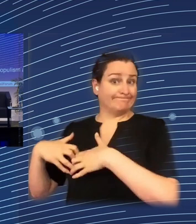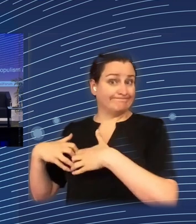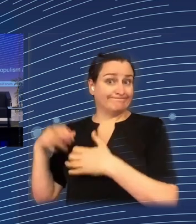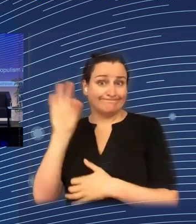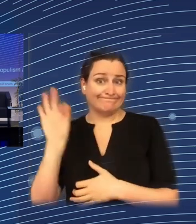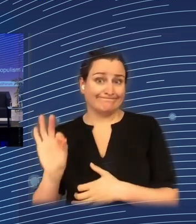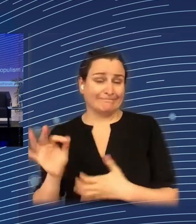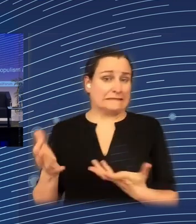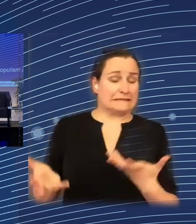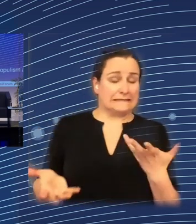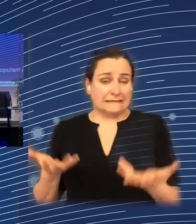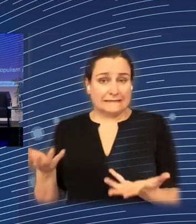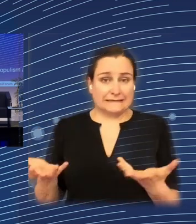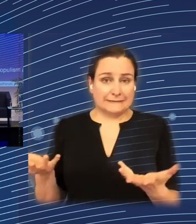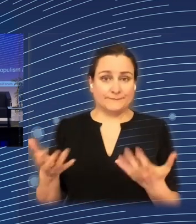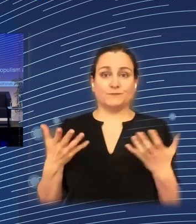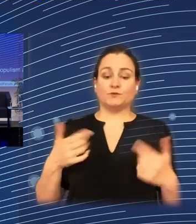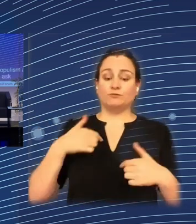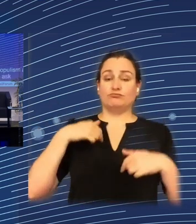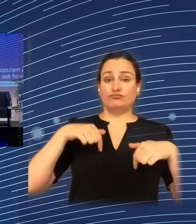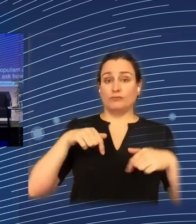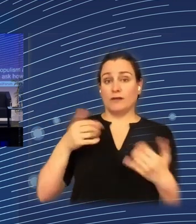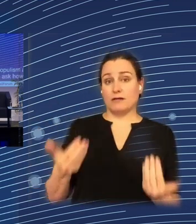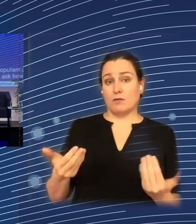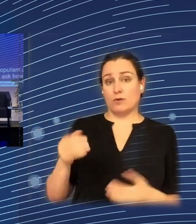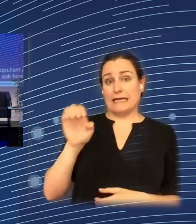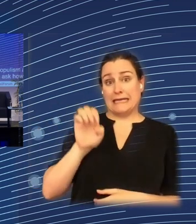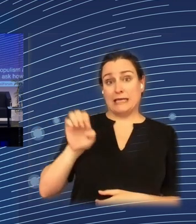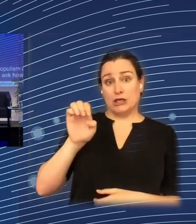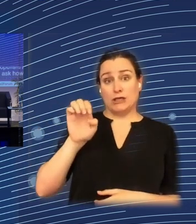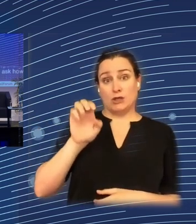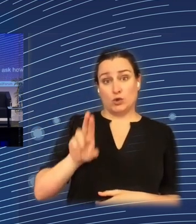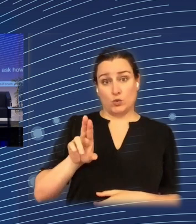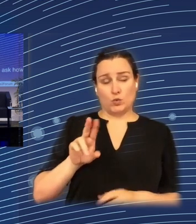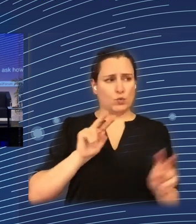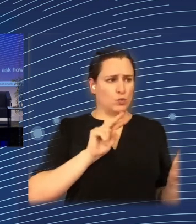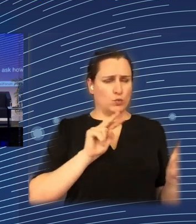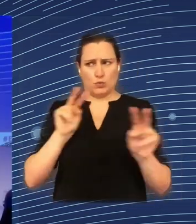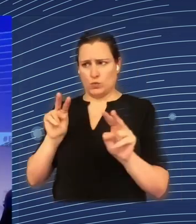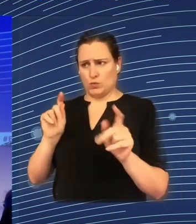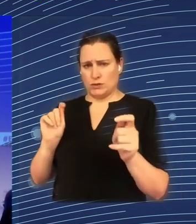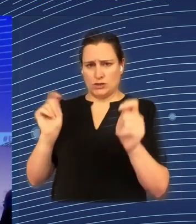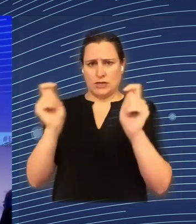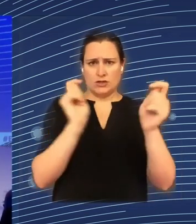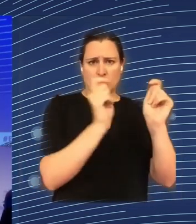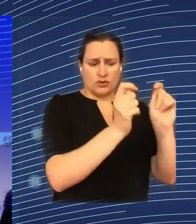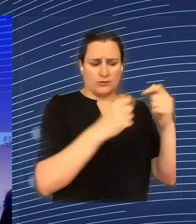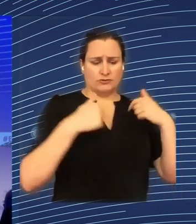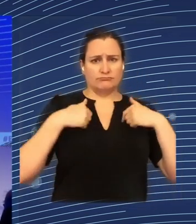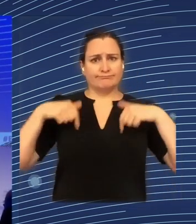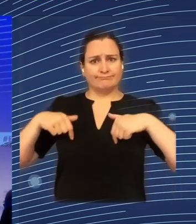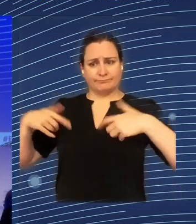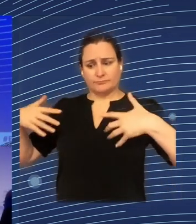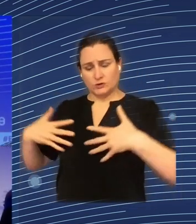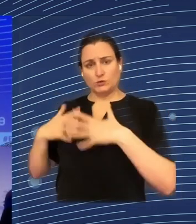Europe ideally respond to these developments, and what could the contribution be of the cohesion funds? How can